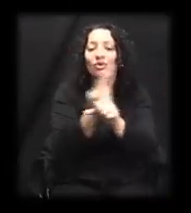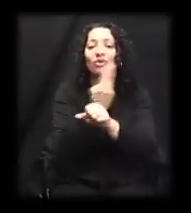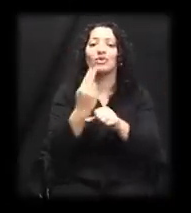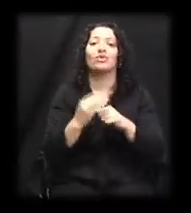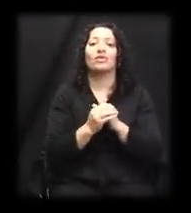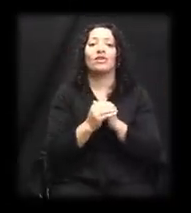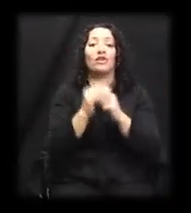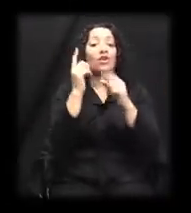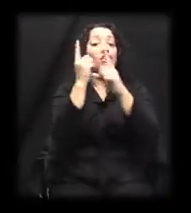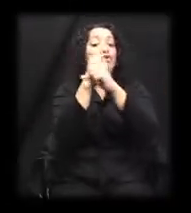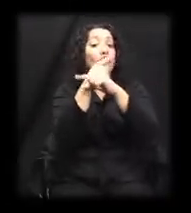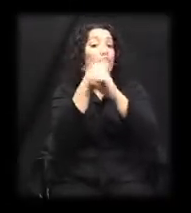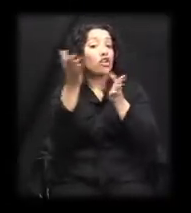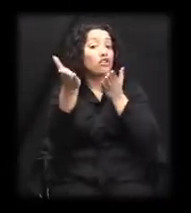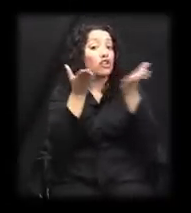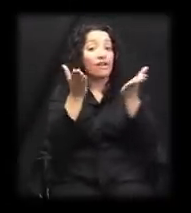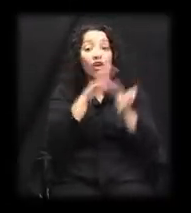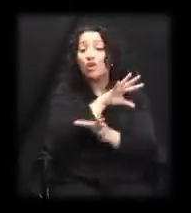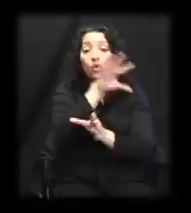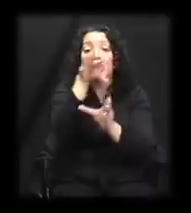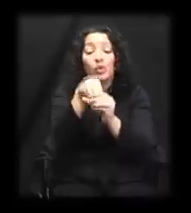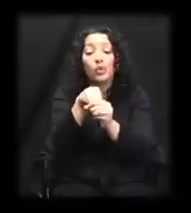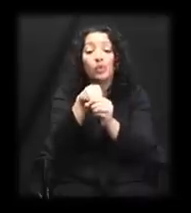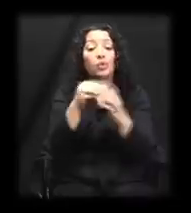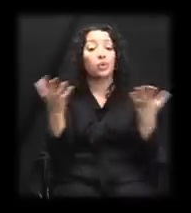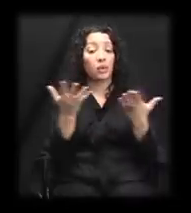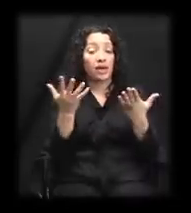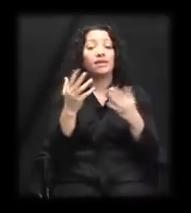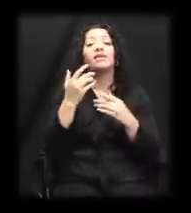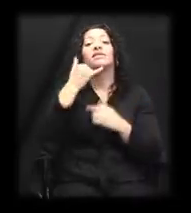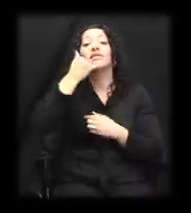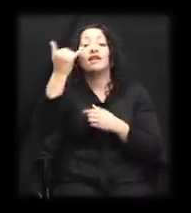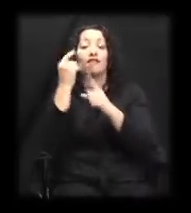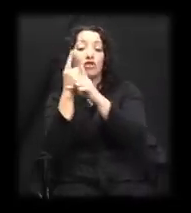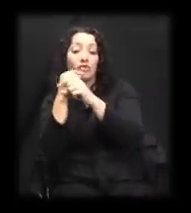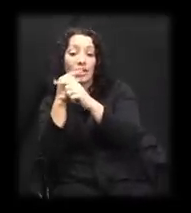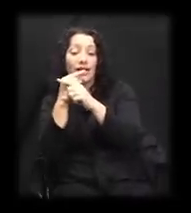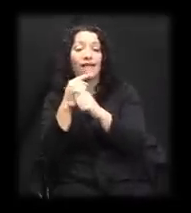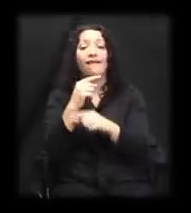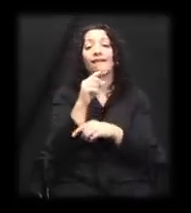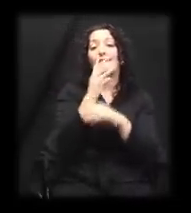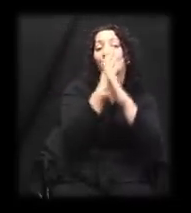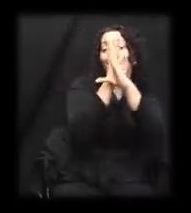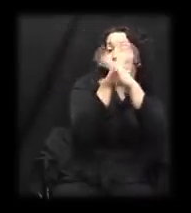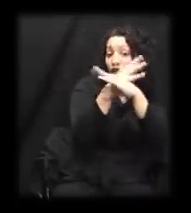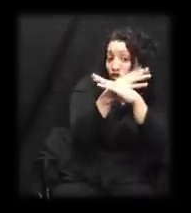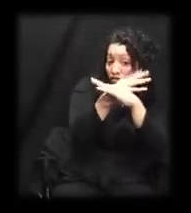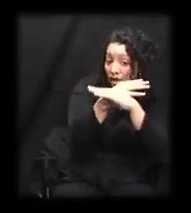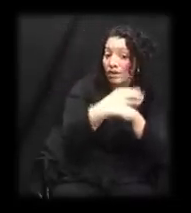video relay, text-based relay.